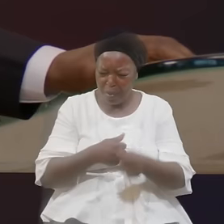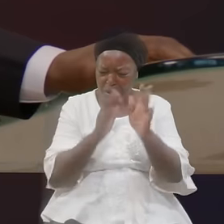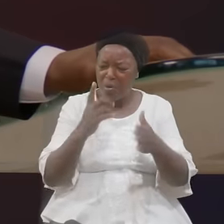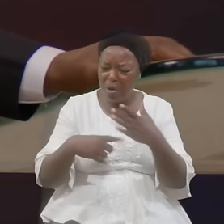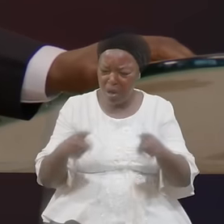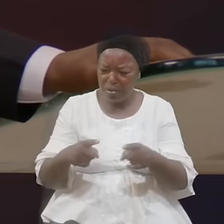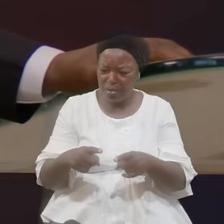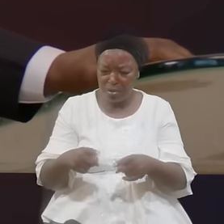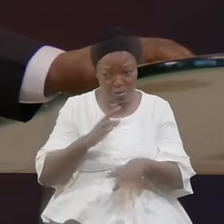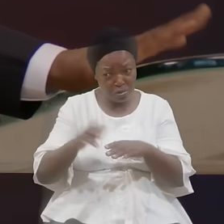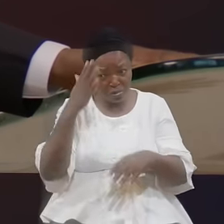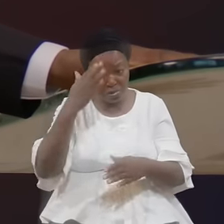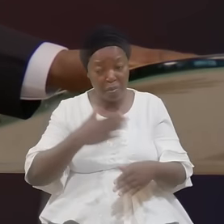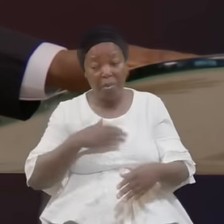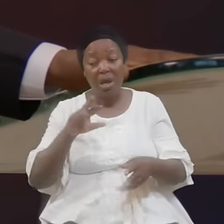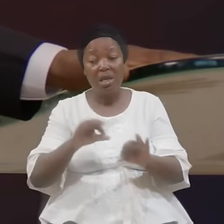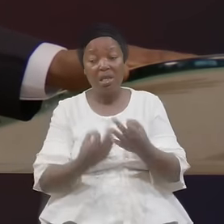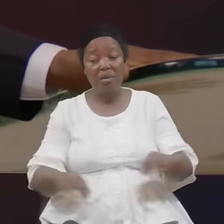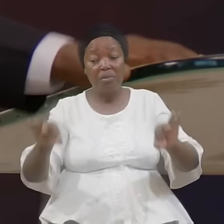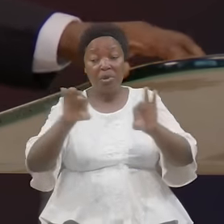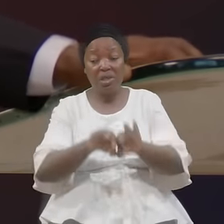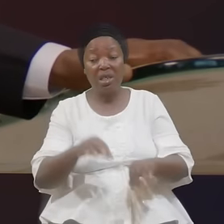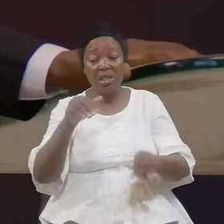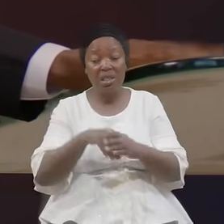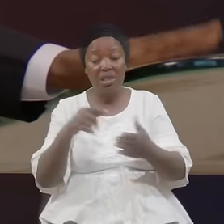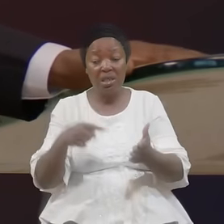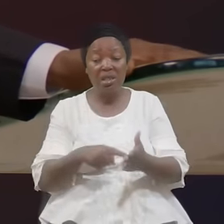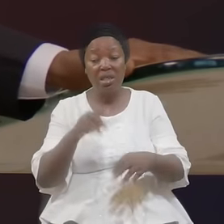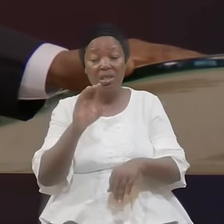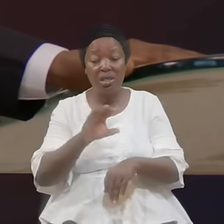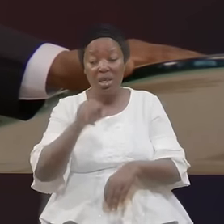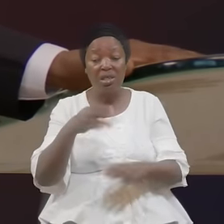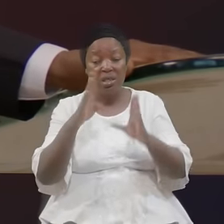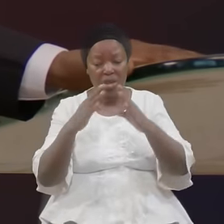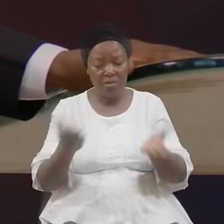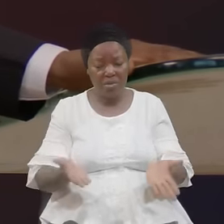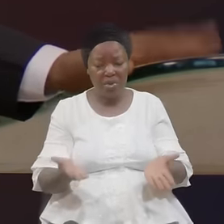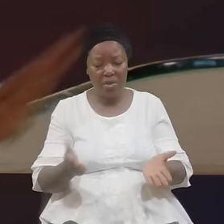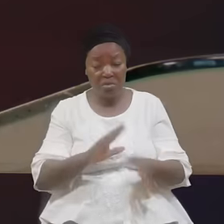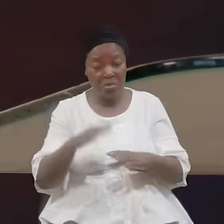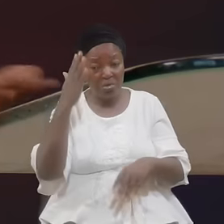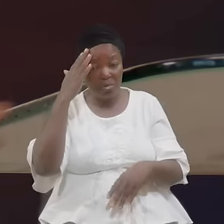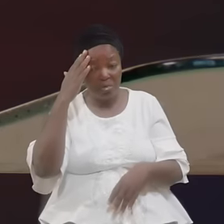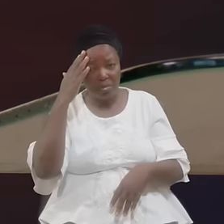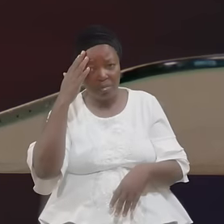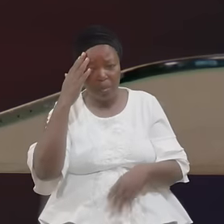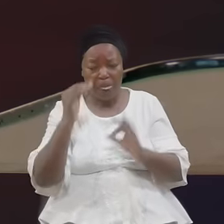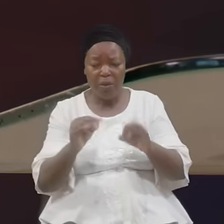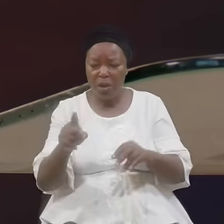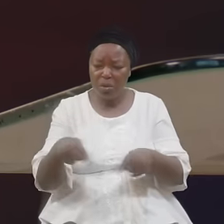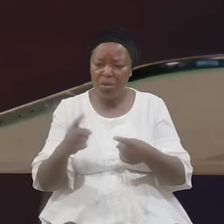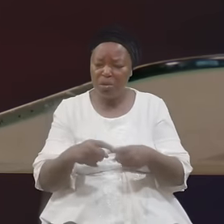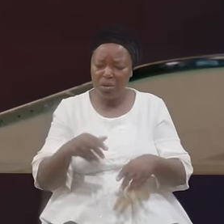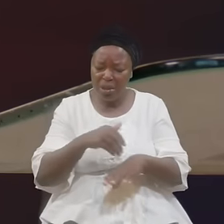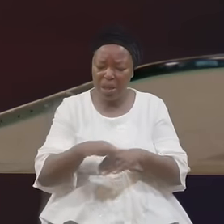Know My Significant Role In This Jerusalem Here If You're Going To Send For